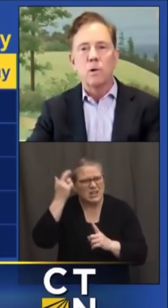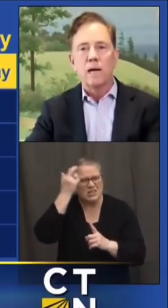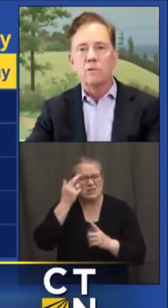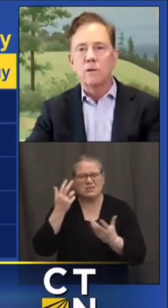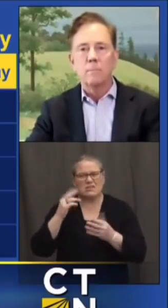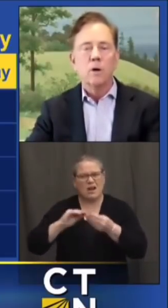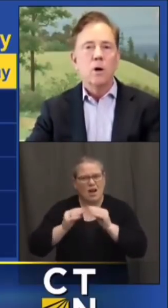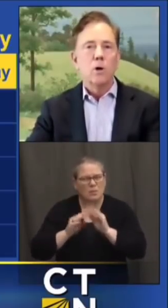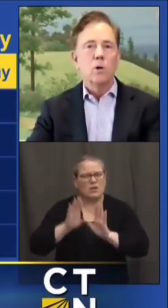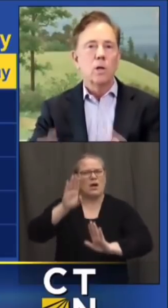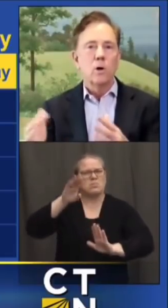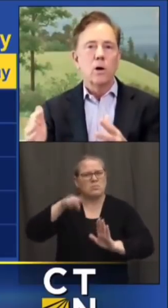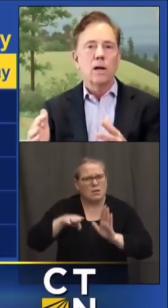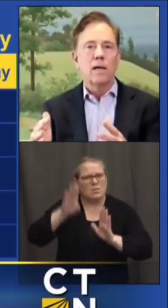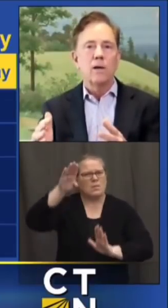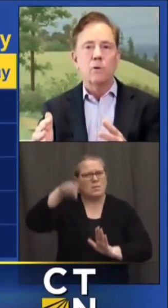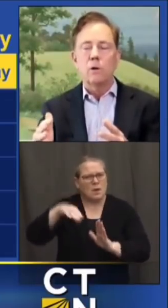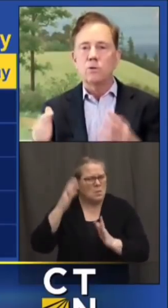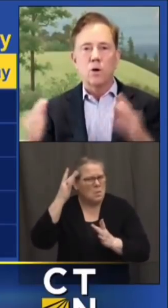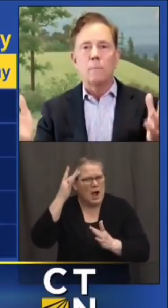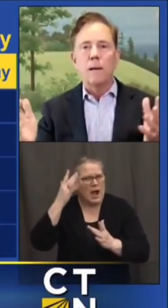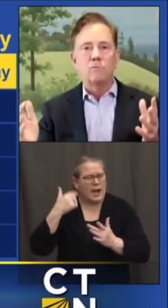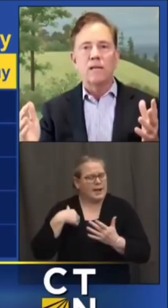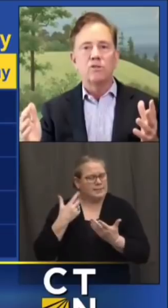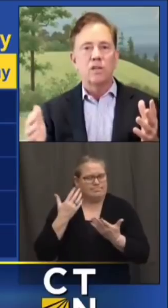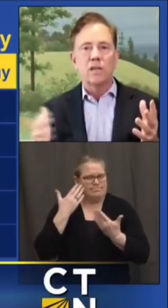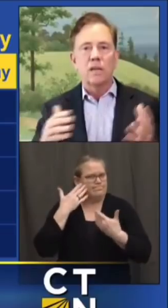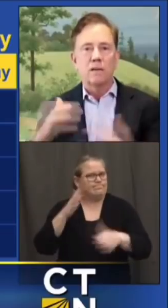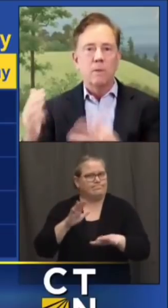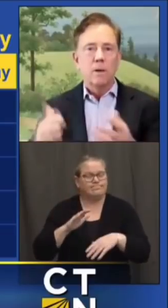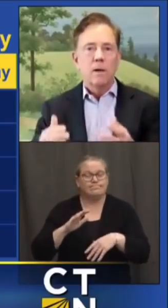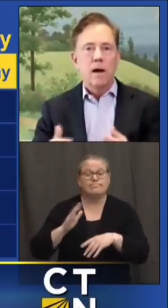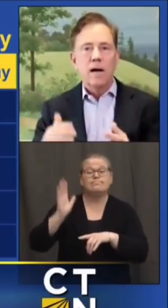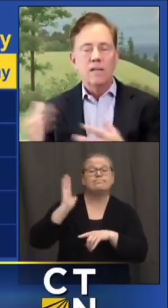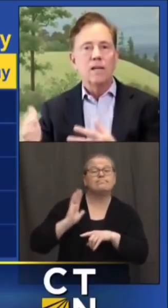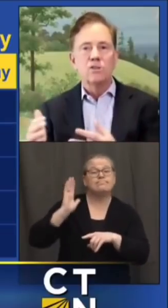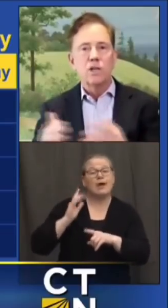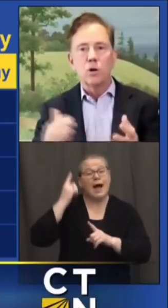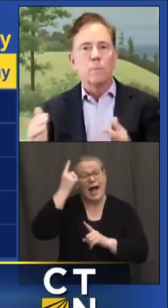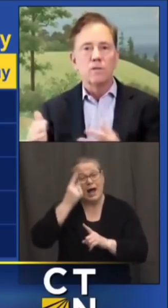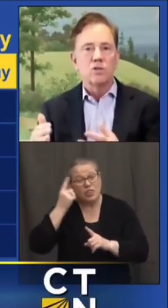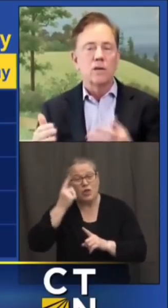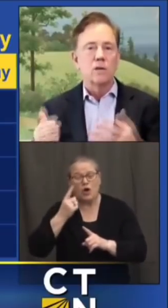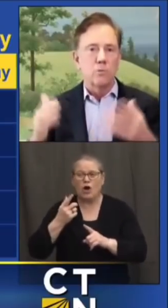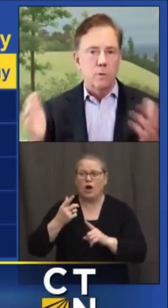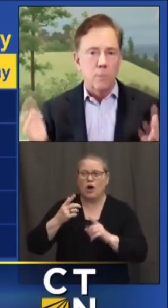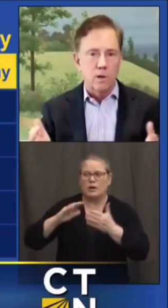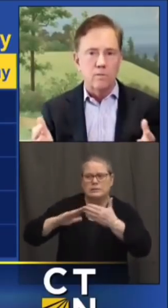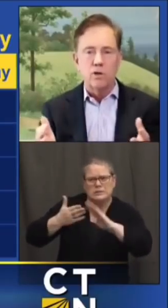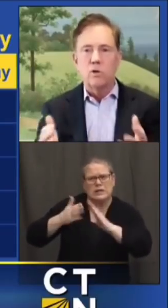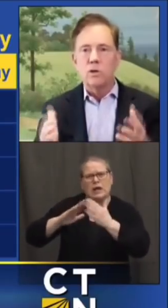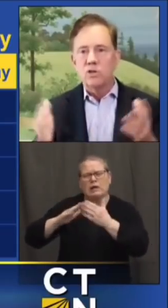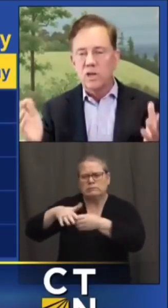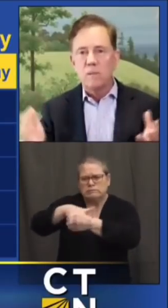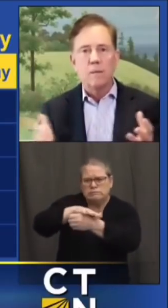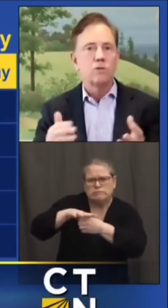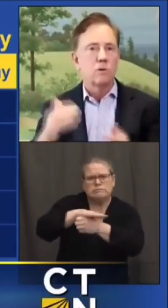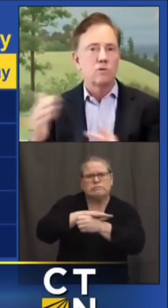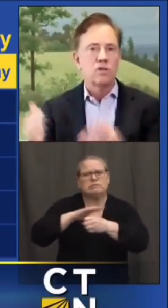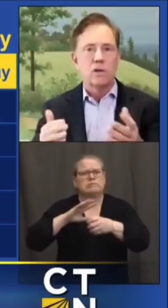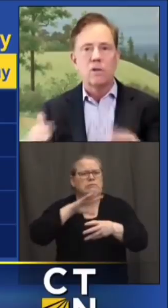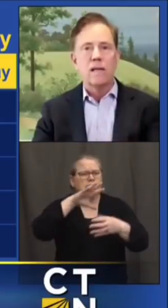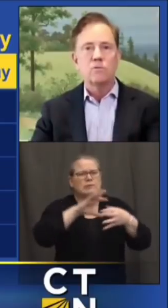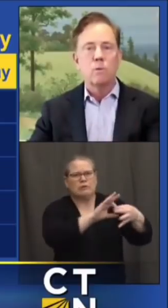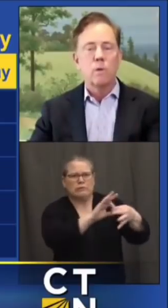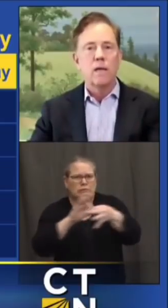bounce around early on I thought it was all about density and high density urban centers we were part of the New York City metro